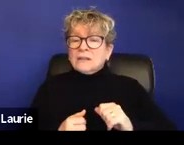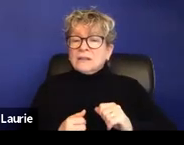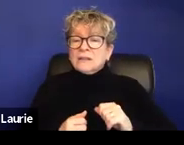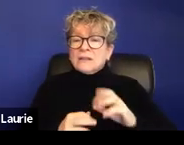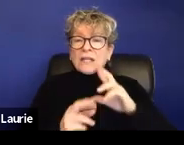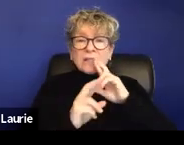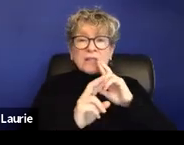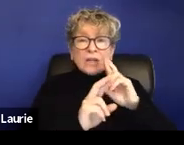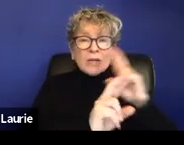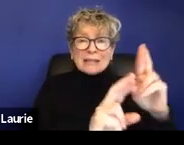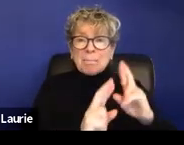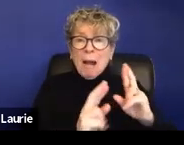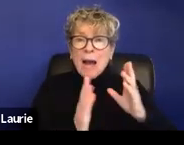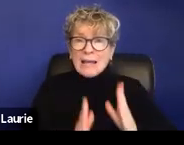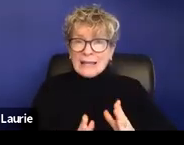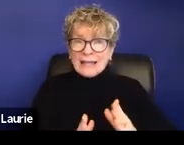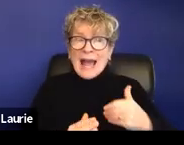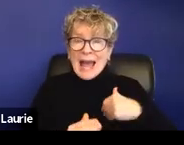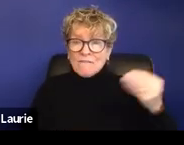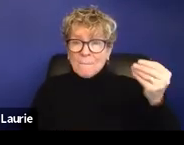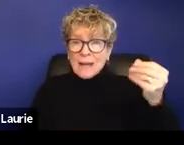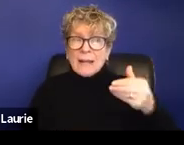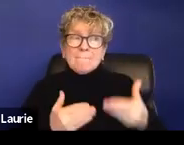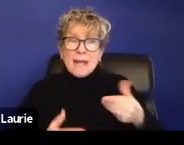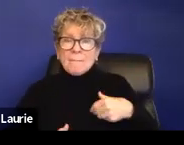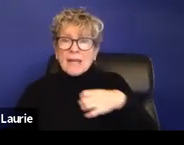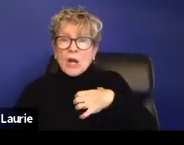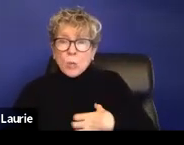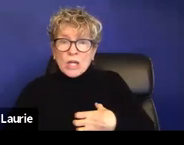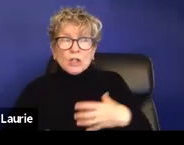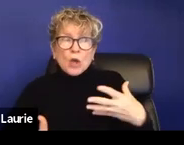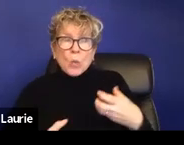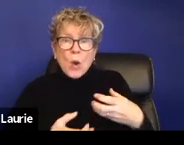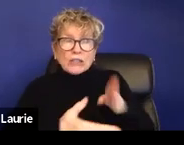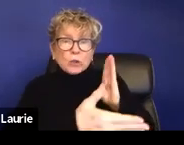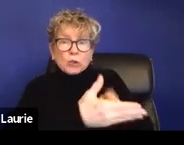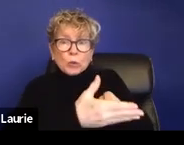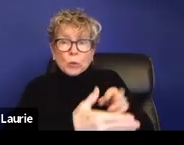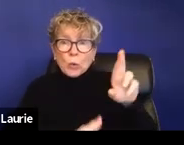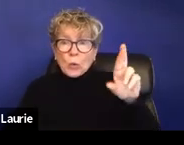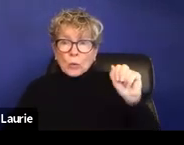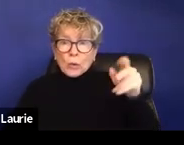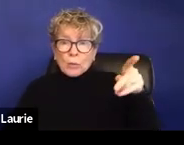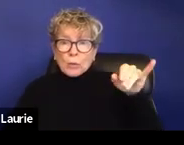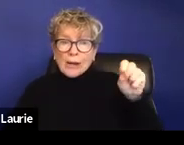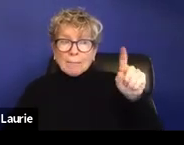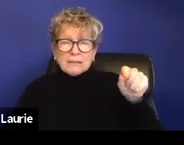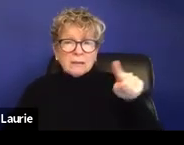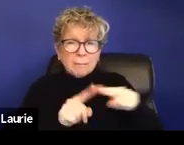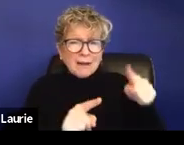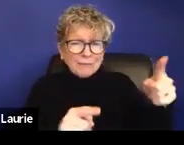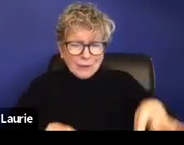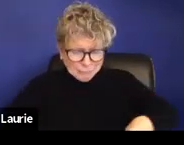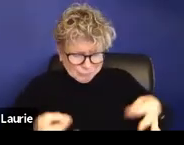I may want to sue my rapist, but if, if they just don't have any assets or any